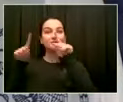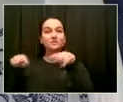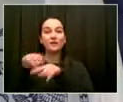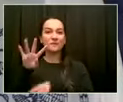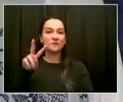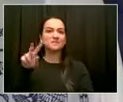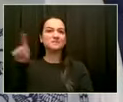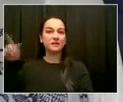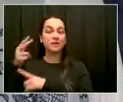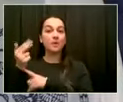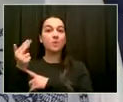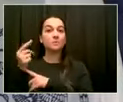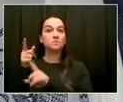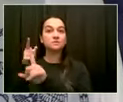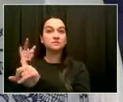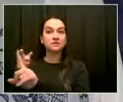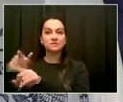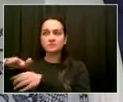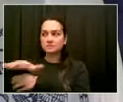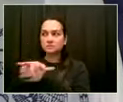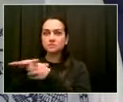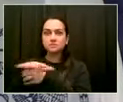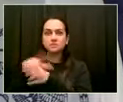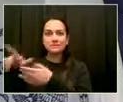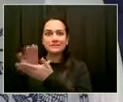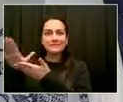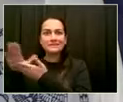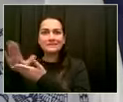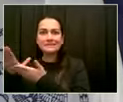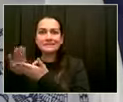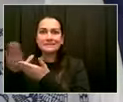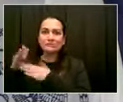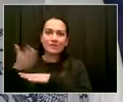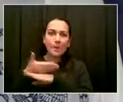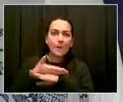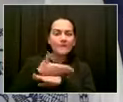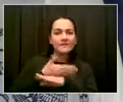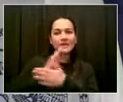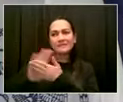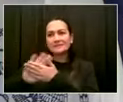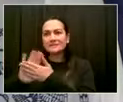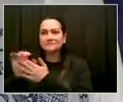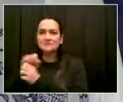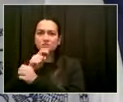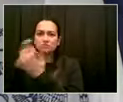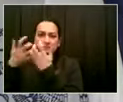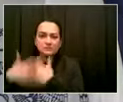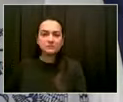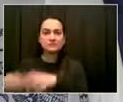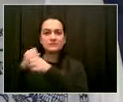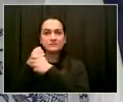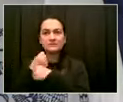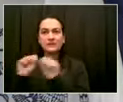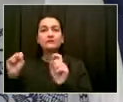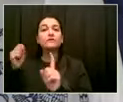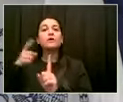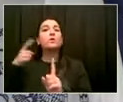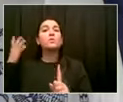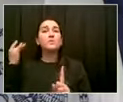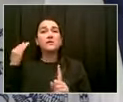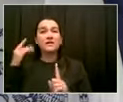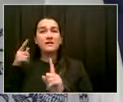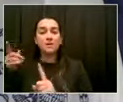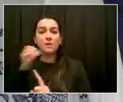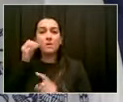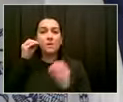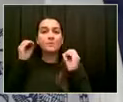because removing the homeless from them appears to be imminent. Now, is that the case? Dave, I don't know that particular